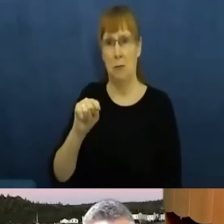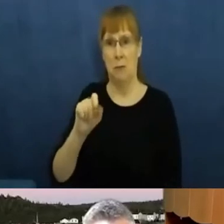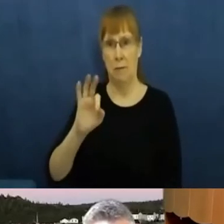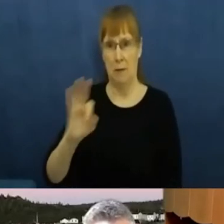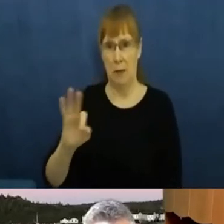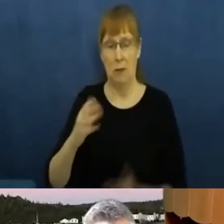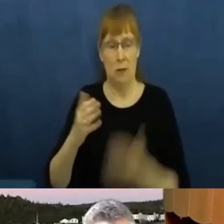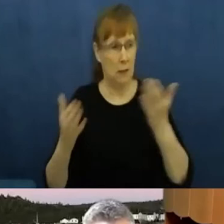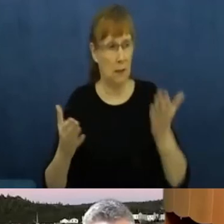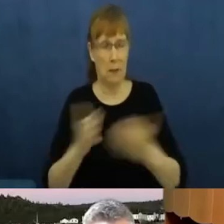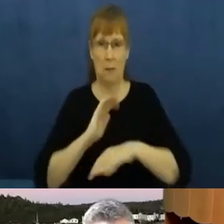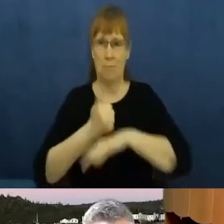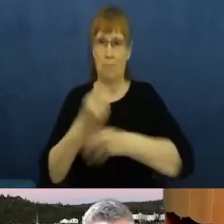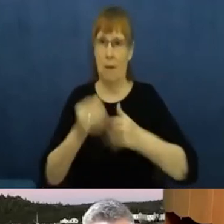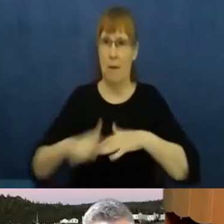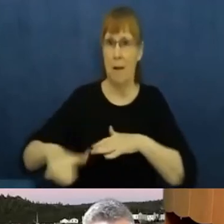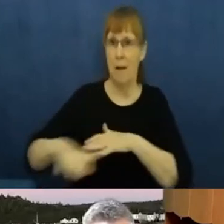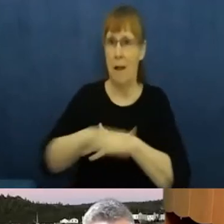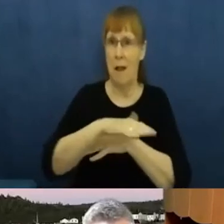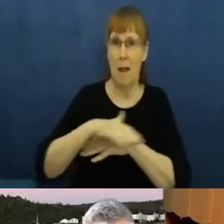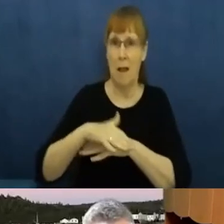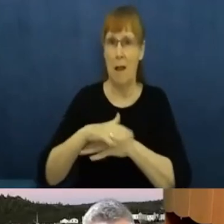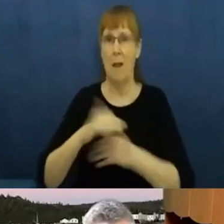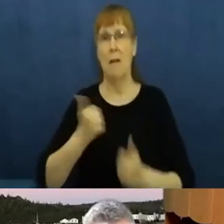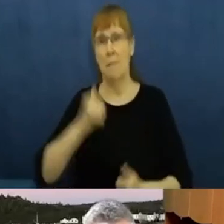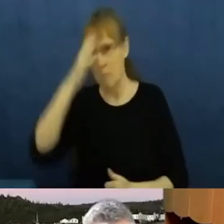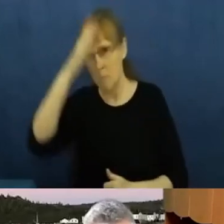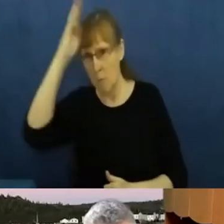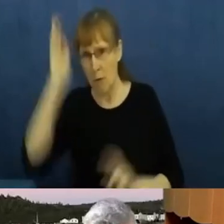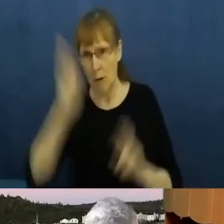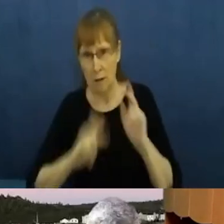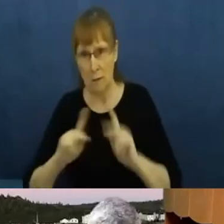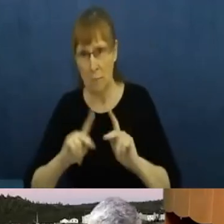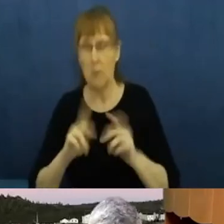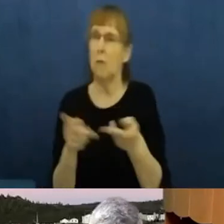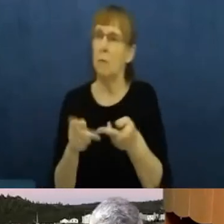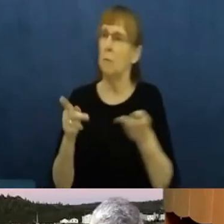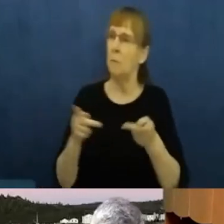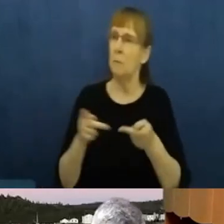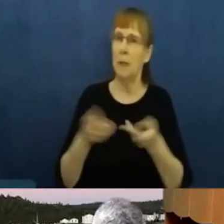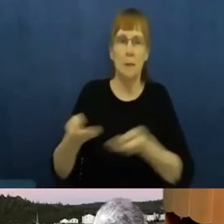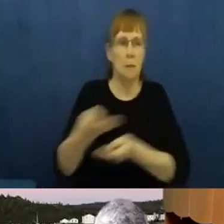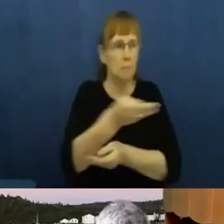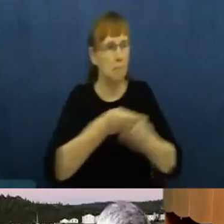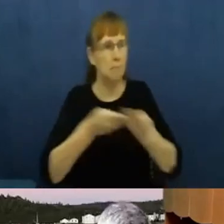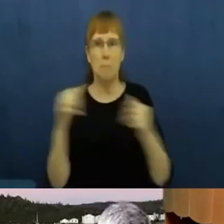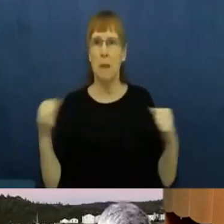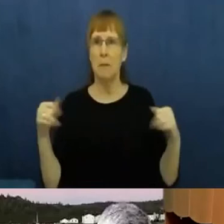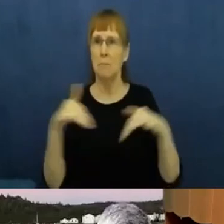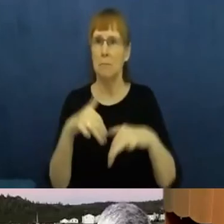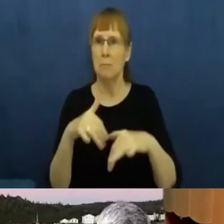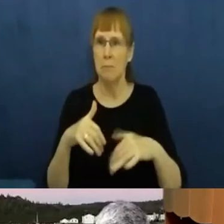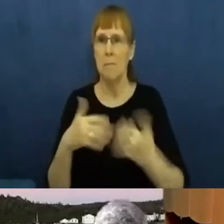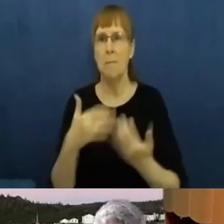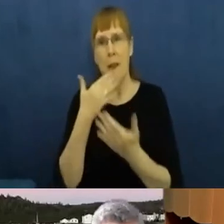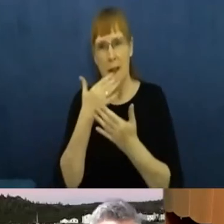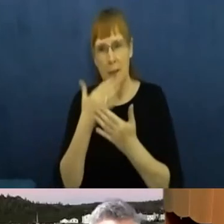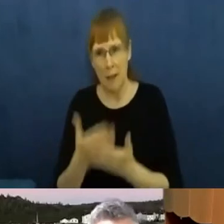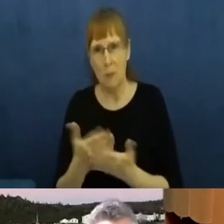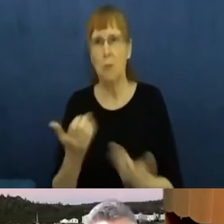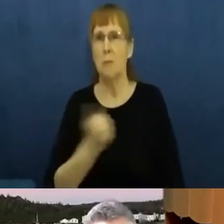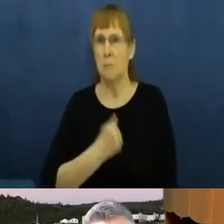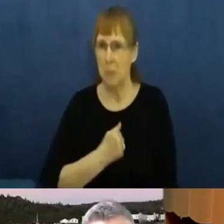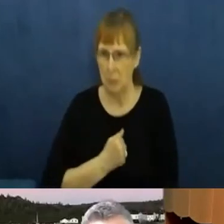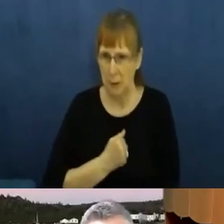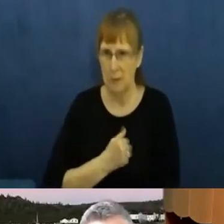much for joining us today in an esprit of reconciliation. Mi'gwesh Mi'awen Marci. Permettez